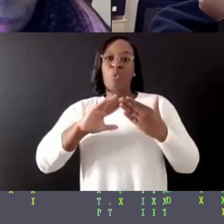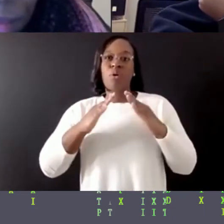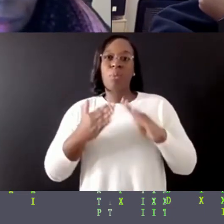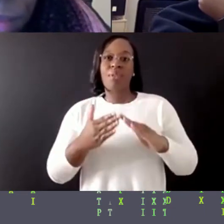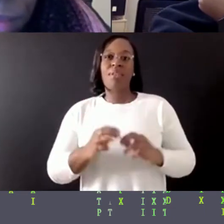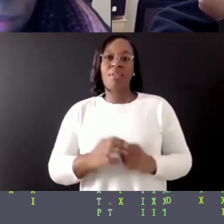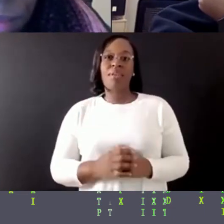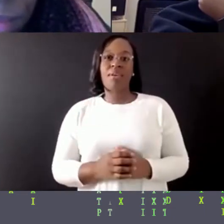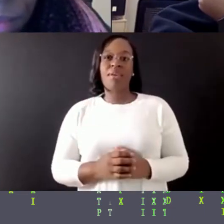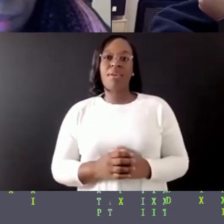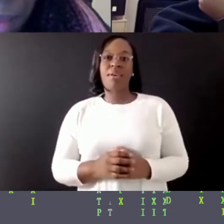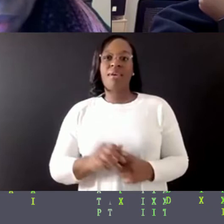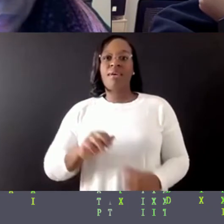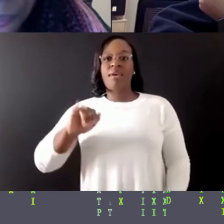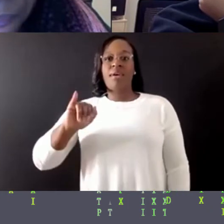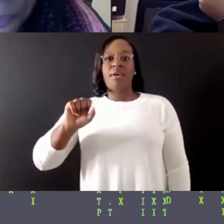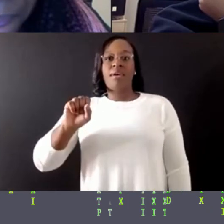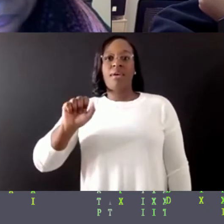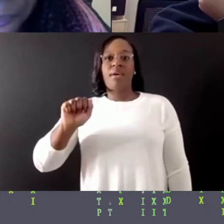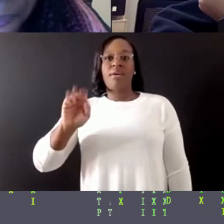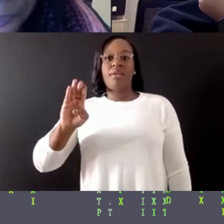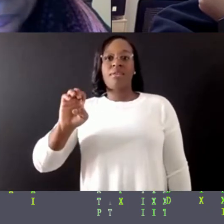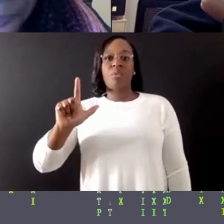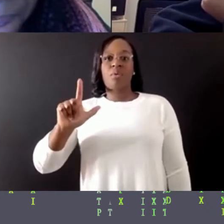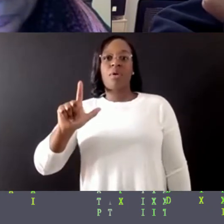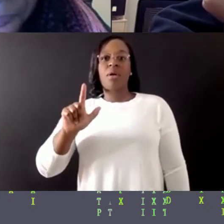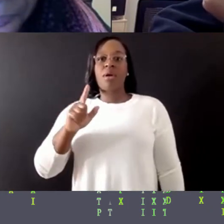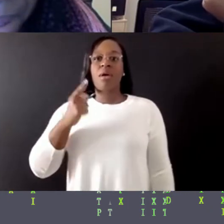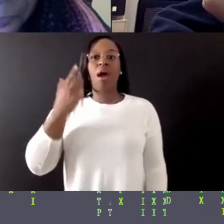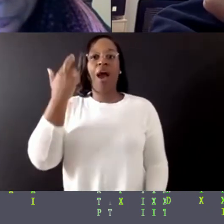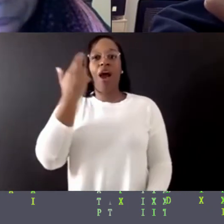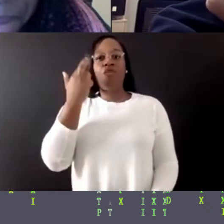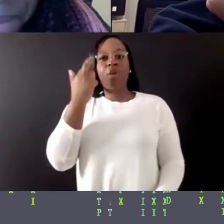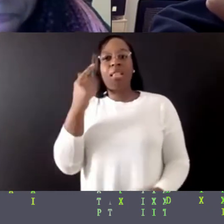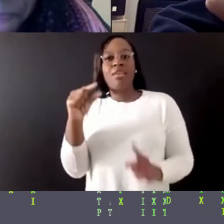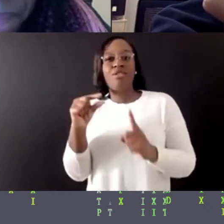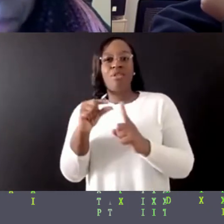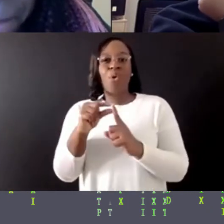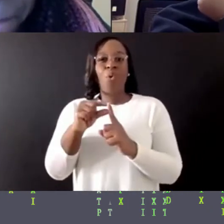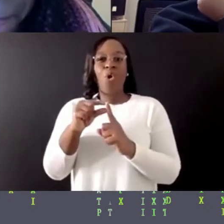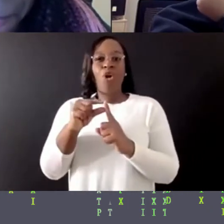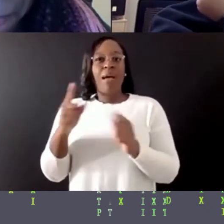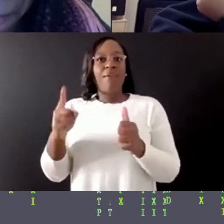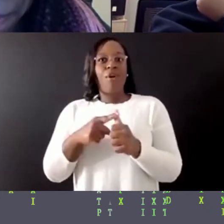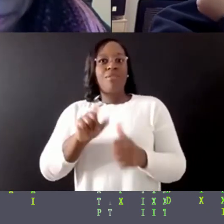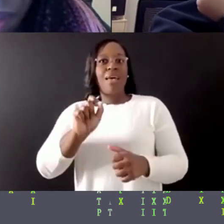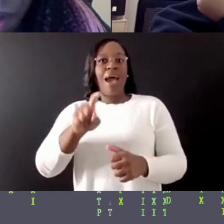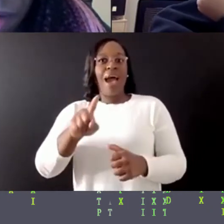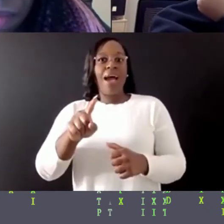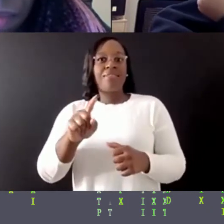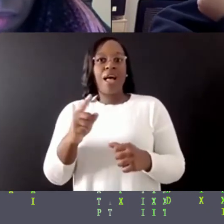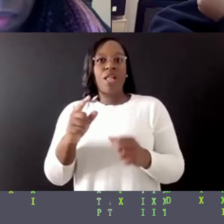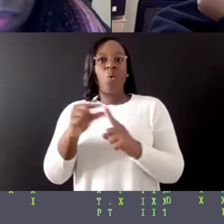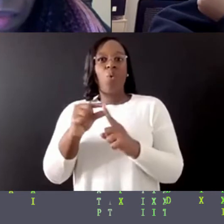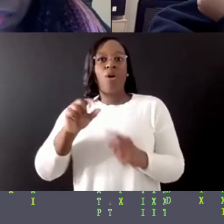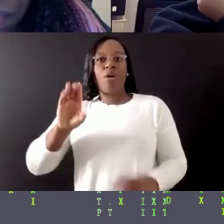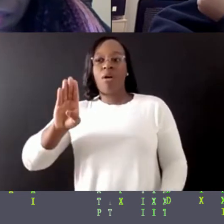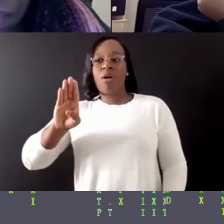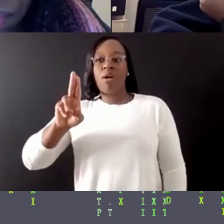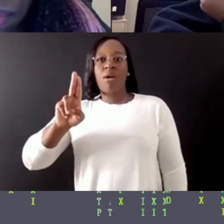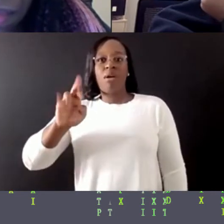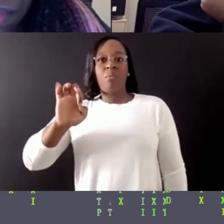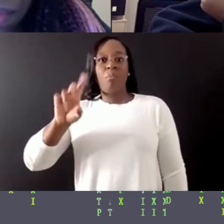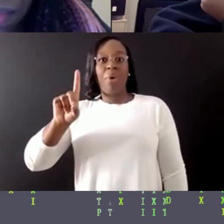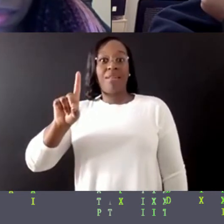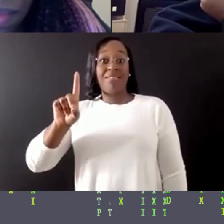question that I posed originally had the word build in it, but I think the three of you all kind of spoke to the fact that yes, you can build it. And also